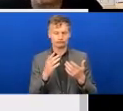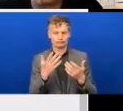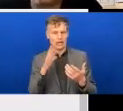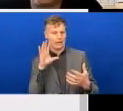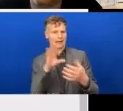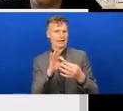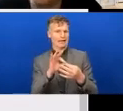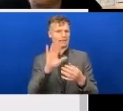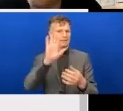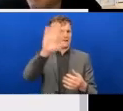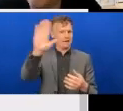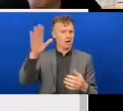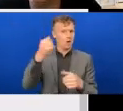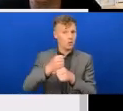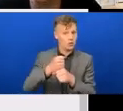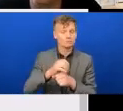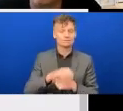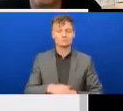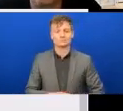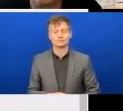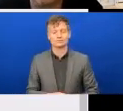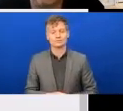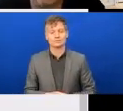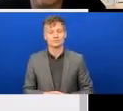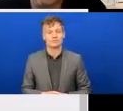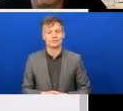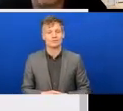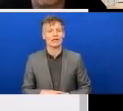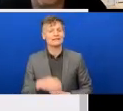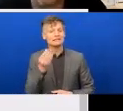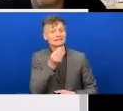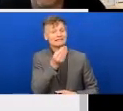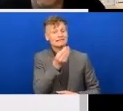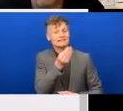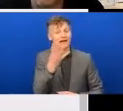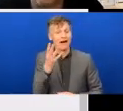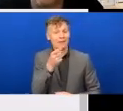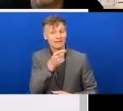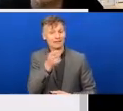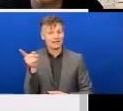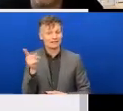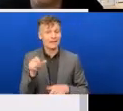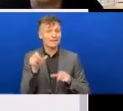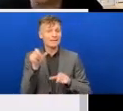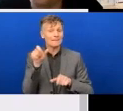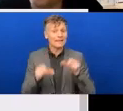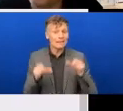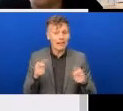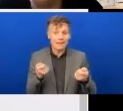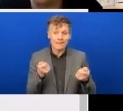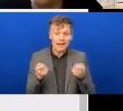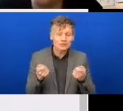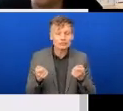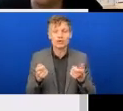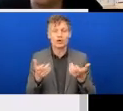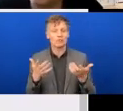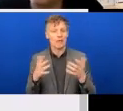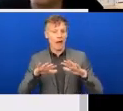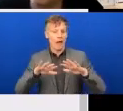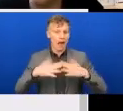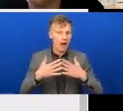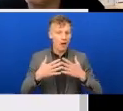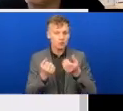again, equipping people managers, line managers with particular skills around how to have supportive and sensitive